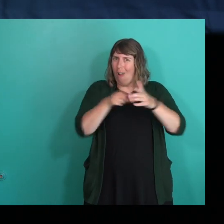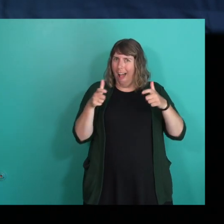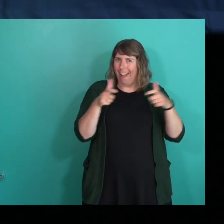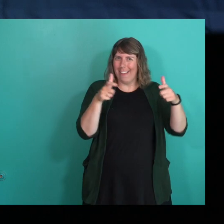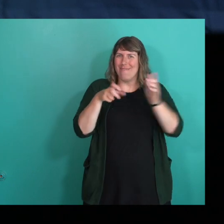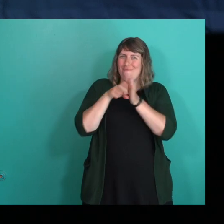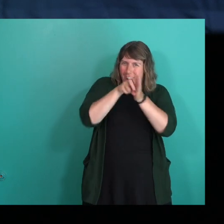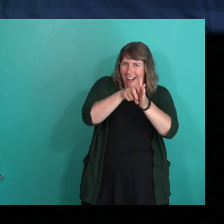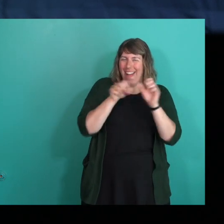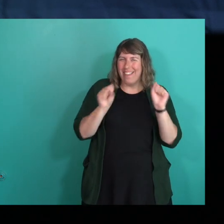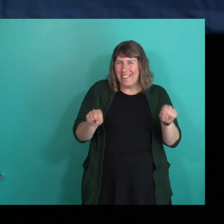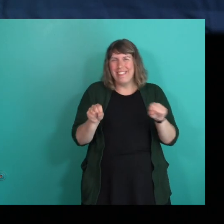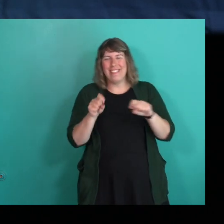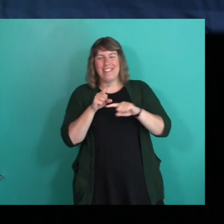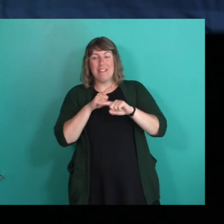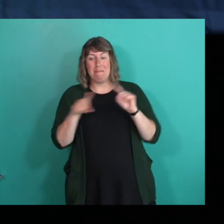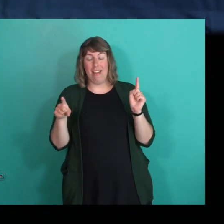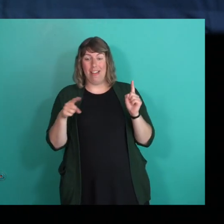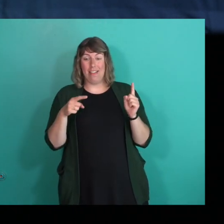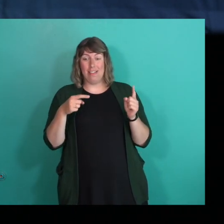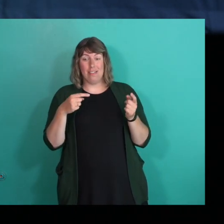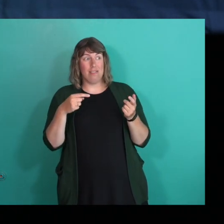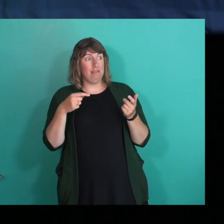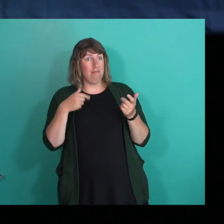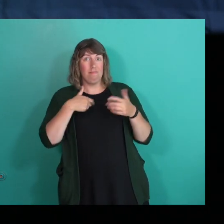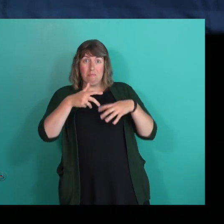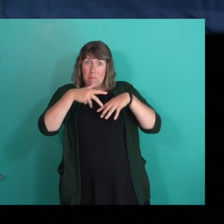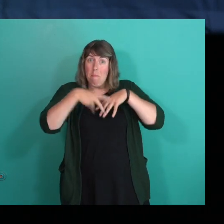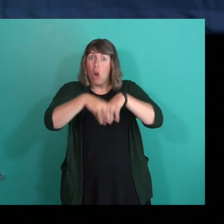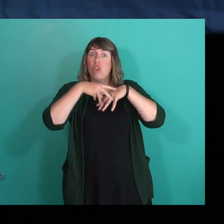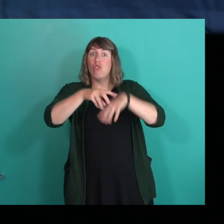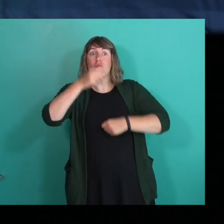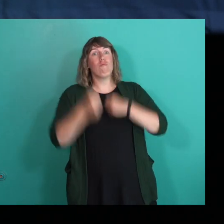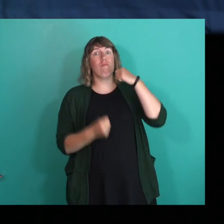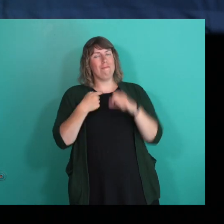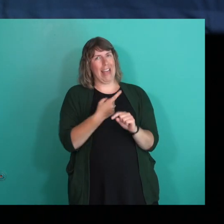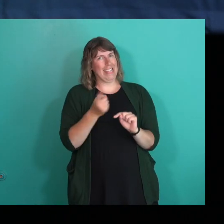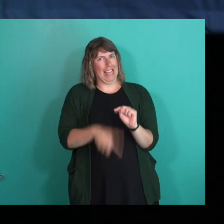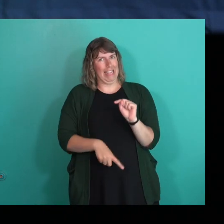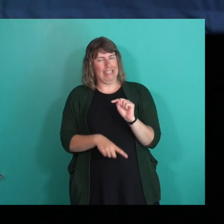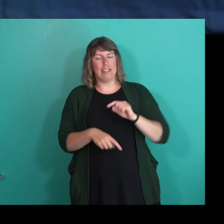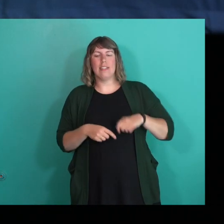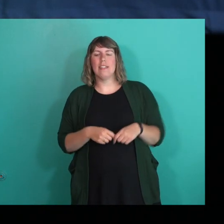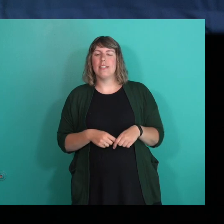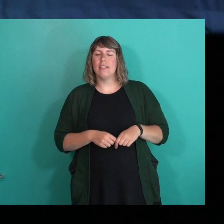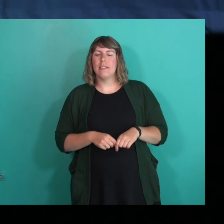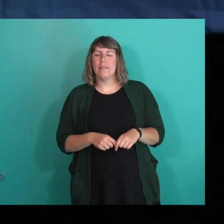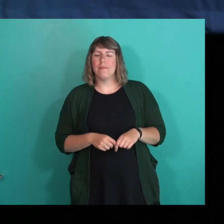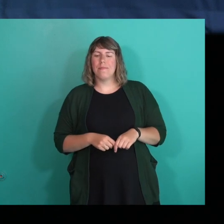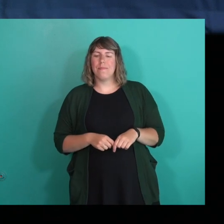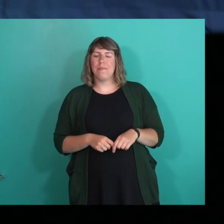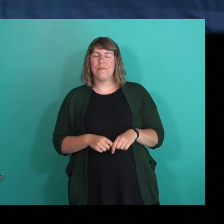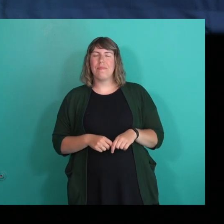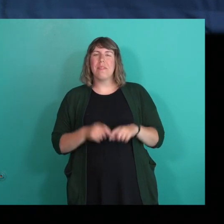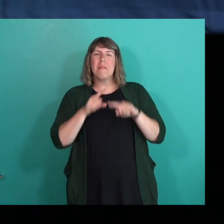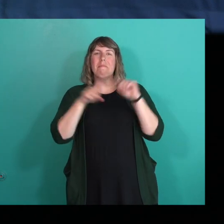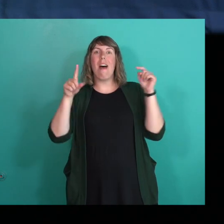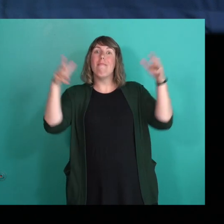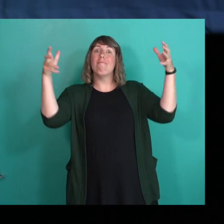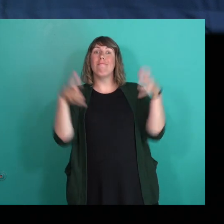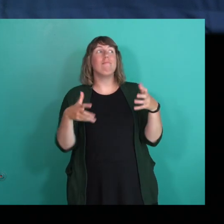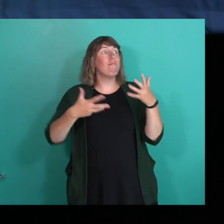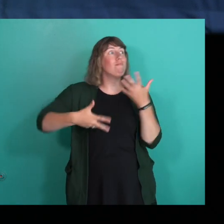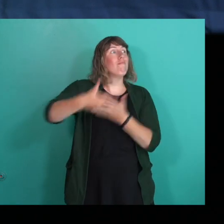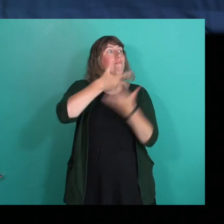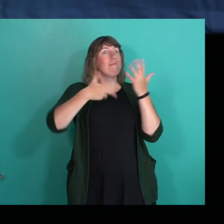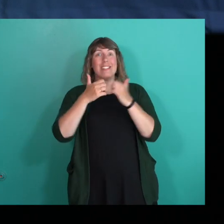but I'm not going to be able to do any marching anymore. But just that notion of being with, with a bunch